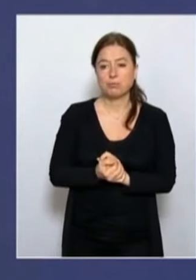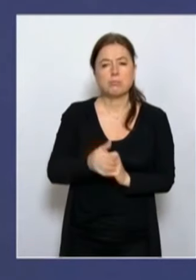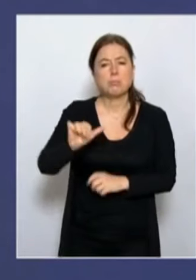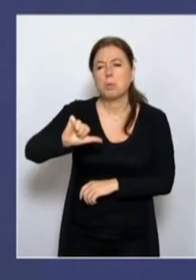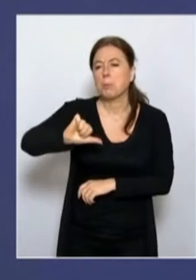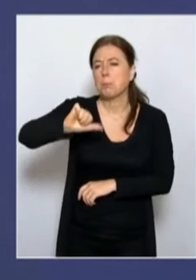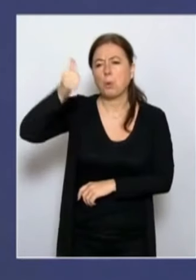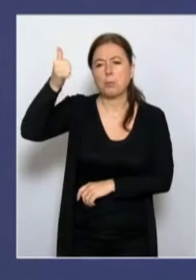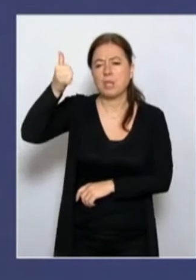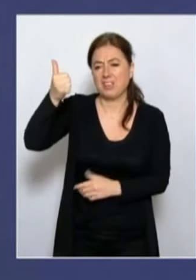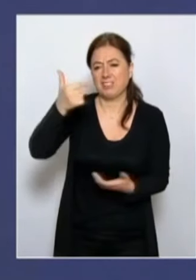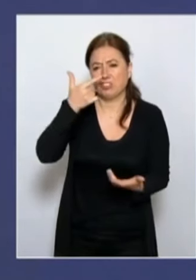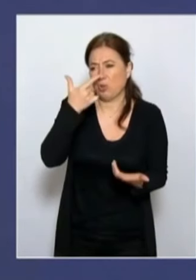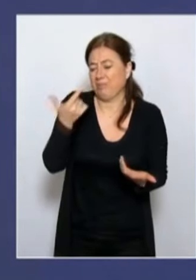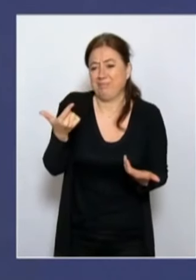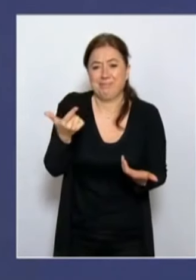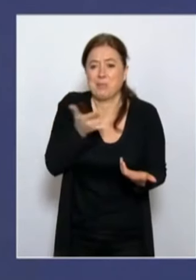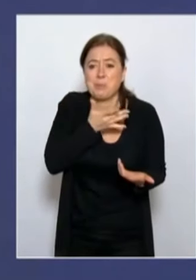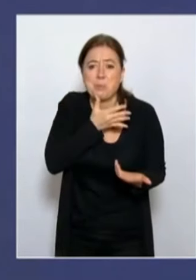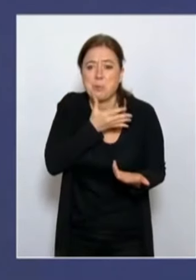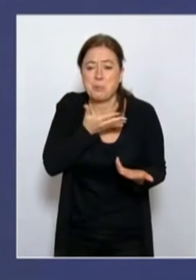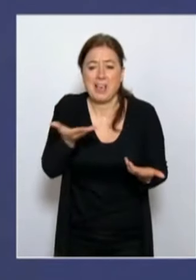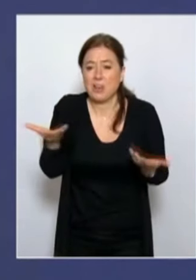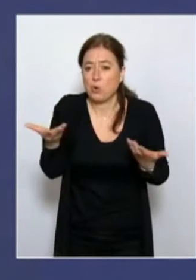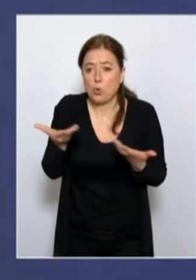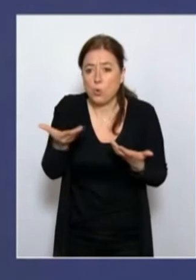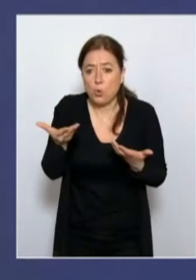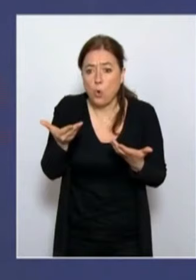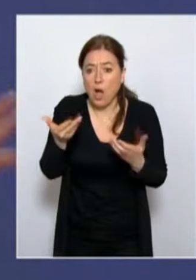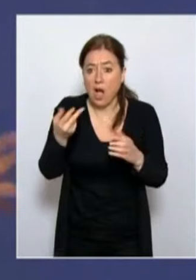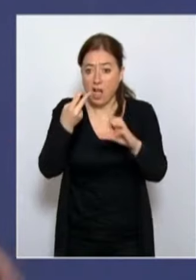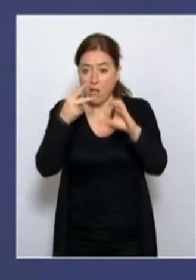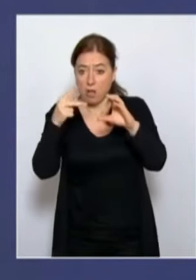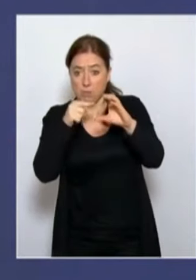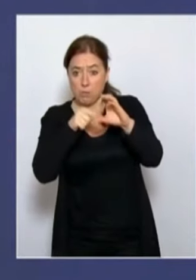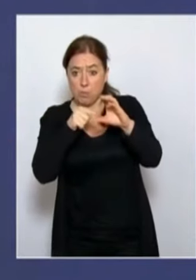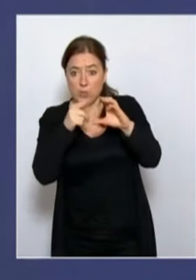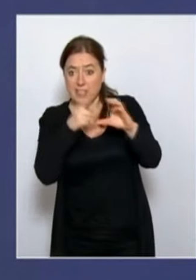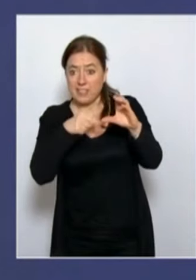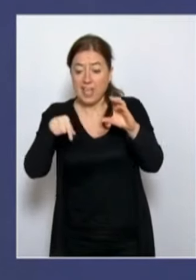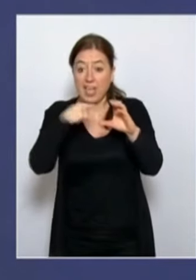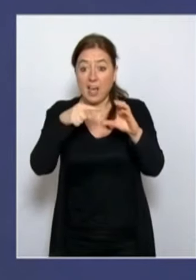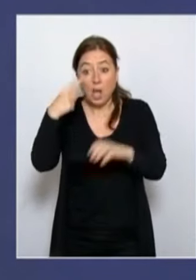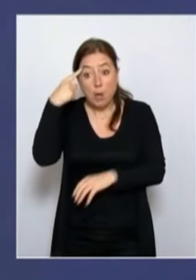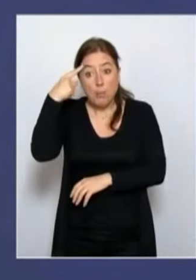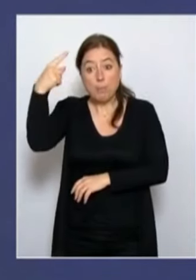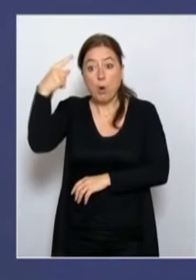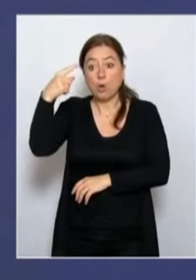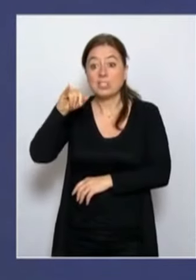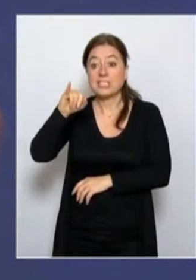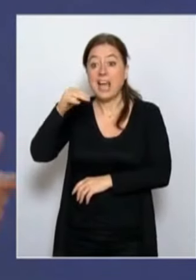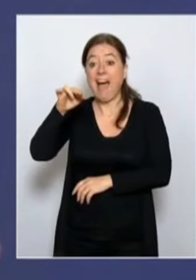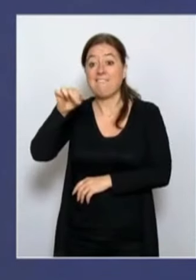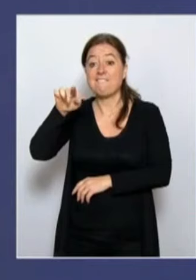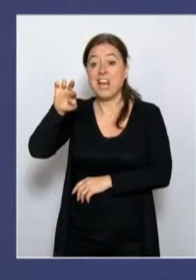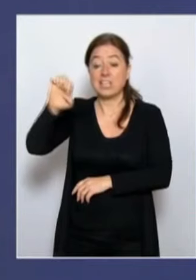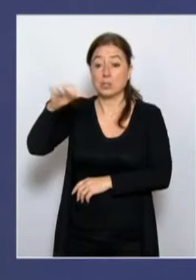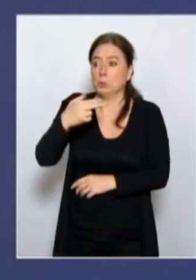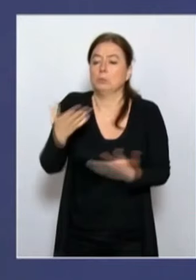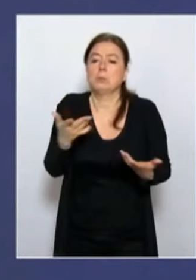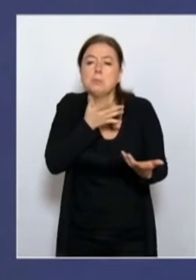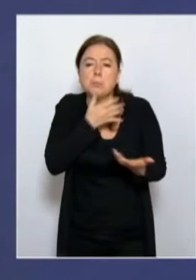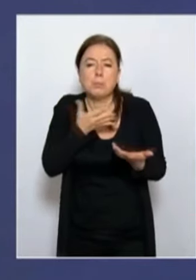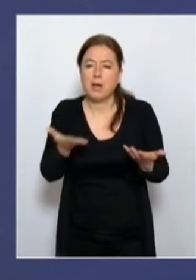And there's one thing, which is that it is impossible to have a monetary policy that only